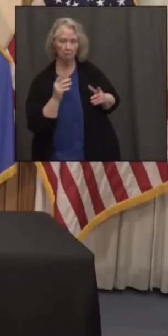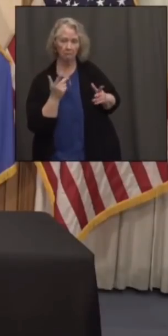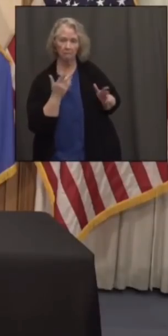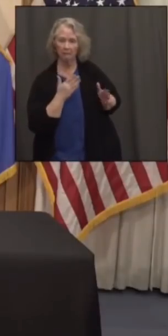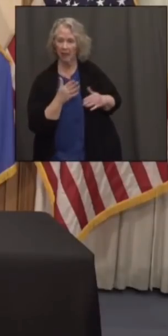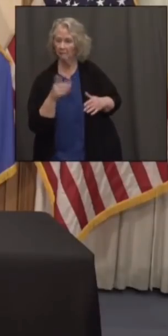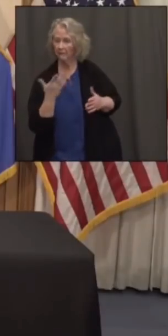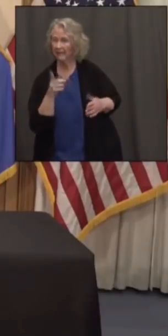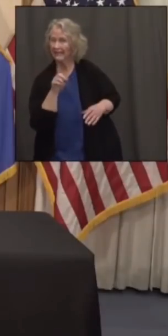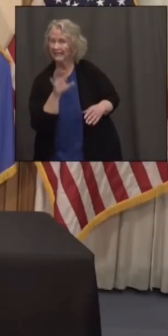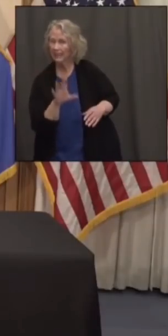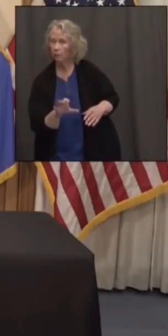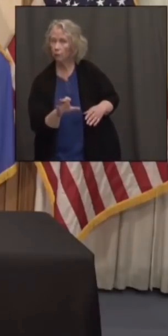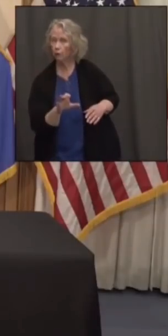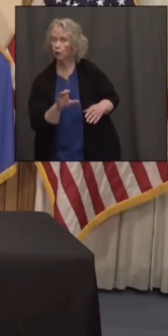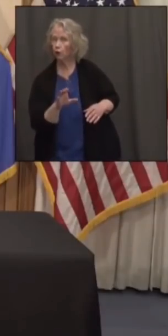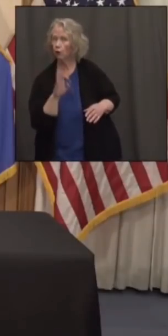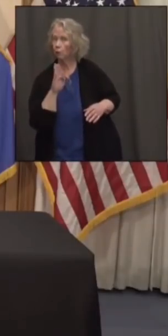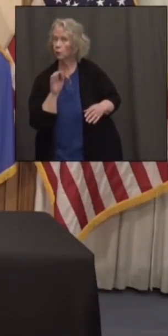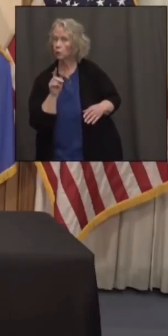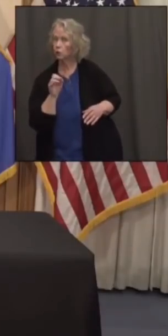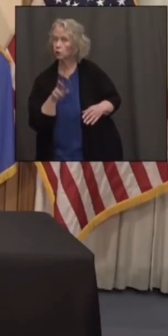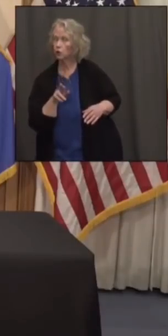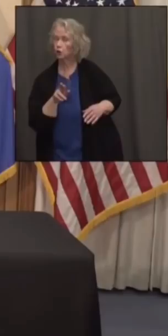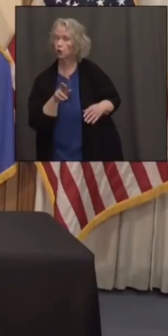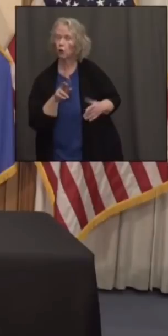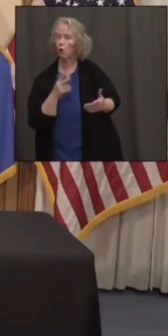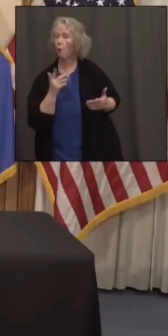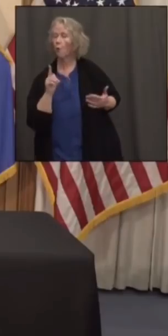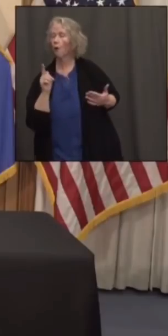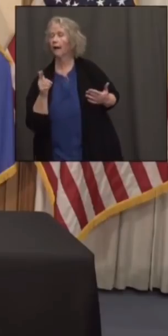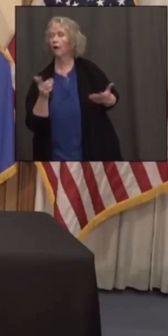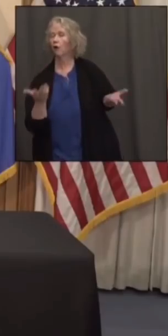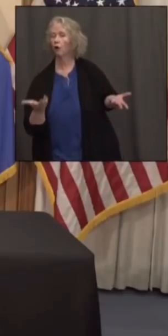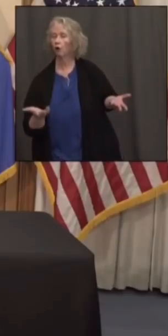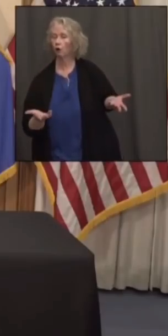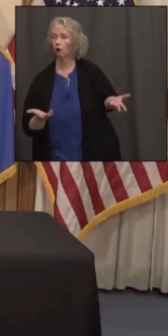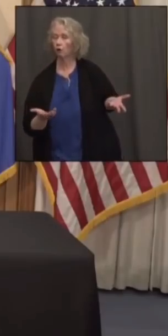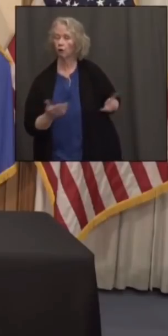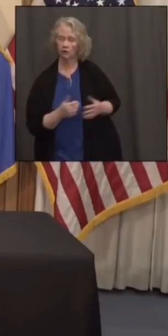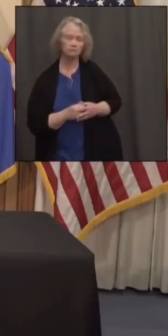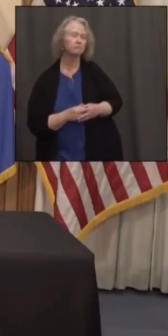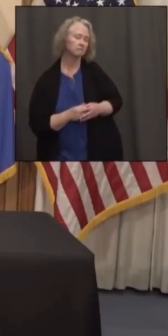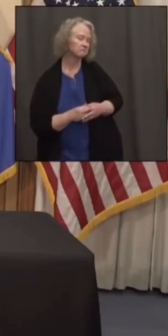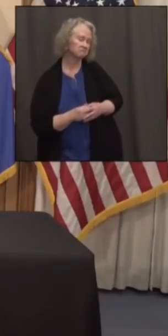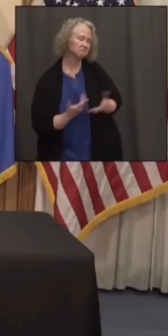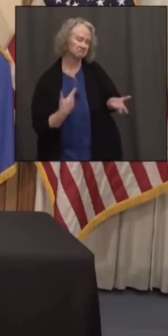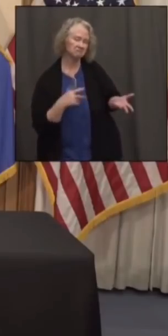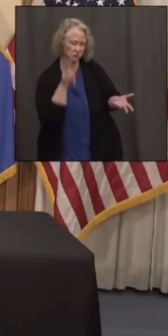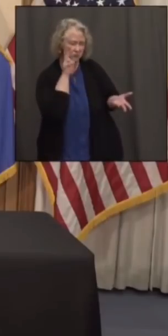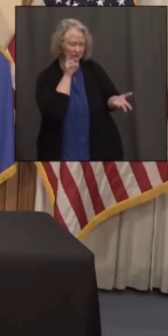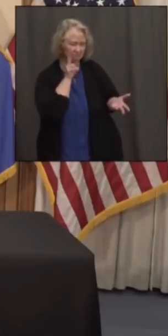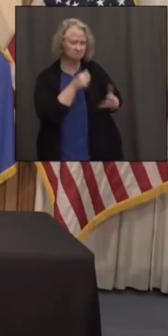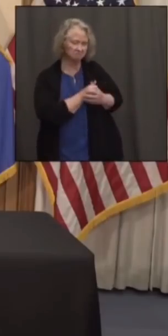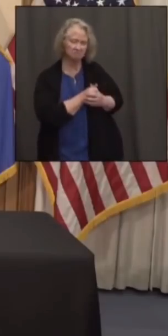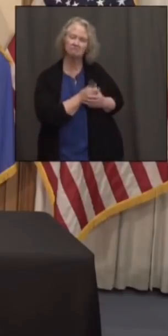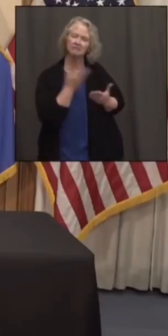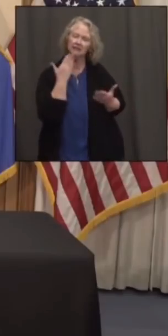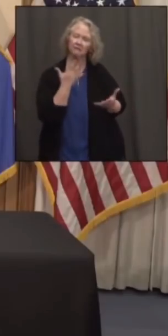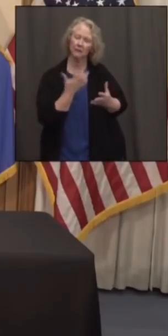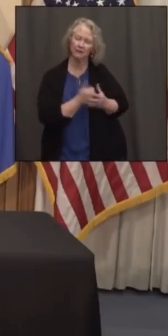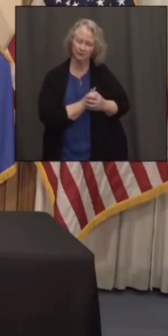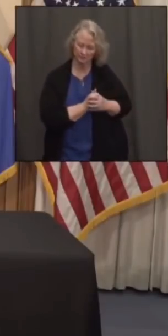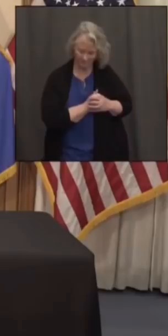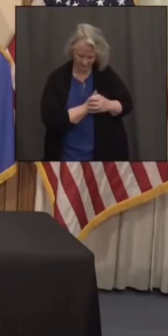in December and may need a boost later this year. So, okay. Nothing either. Okay. Thank you very much.